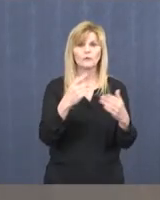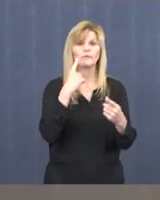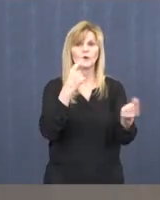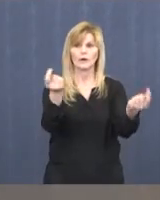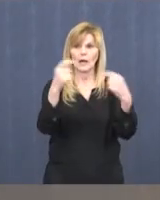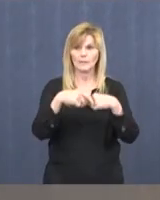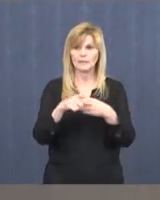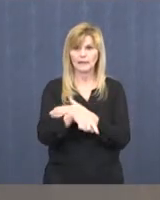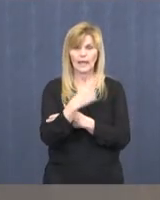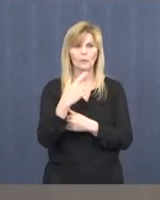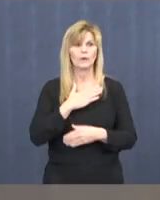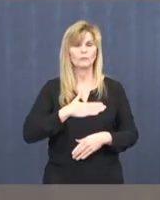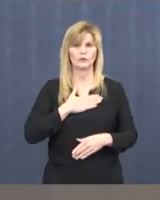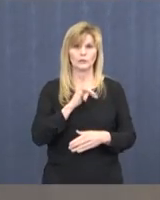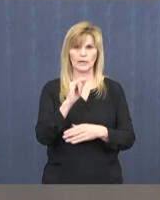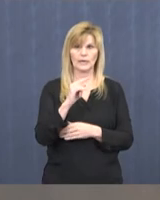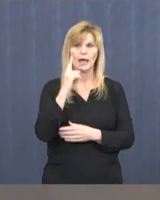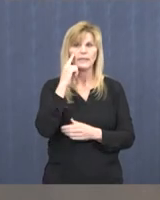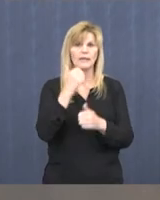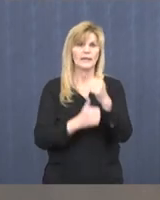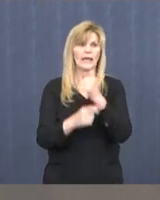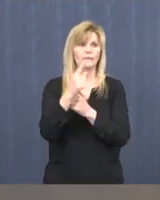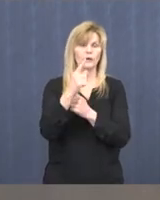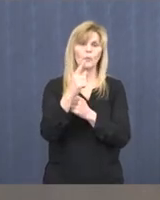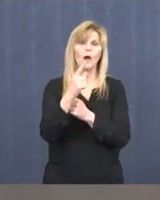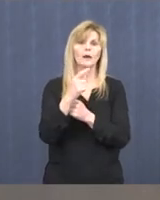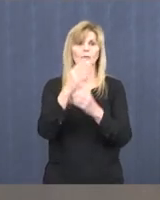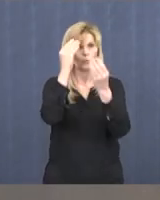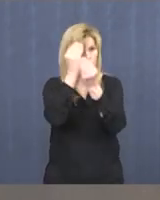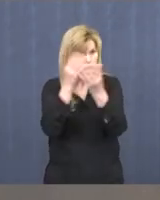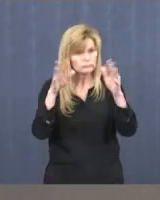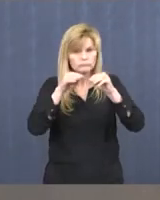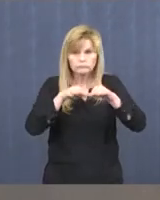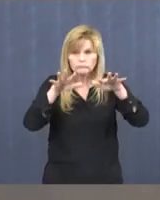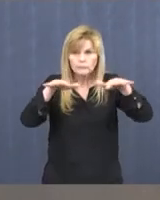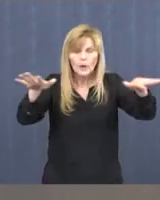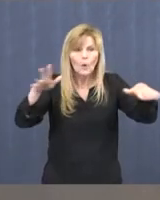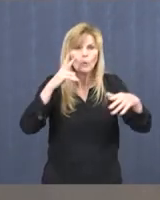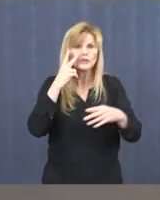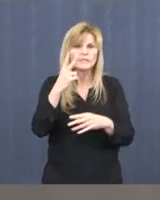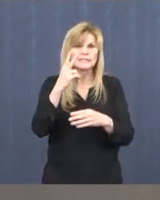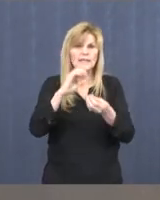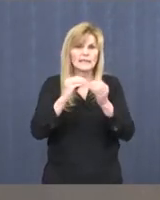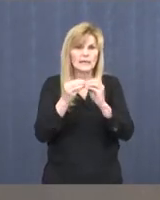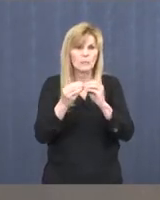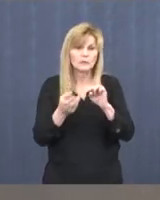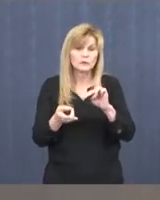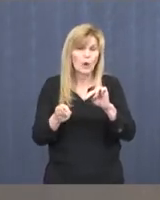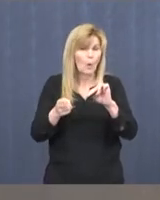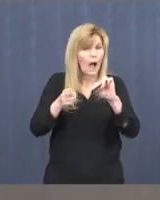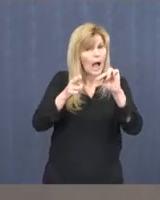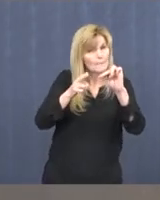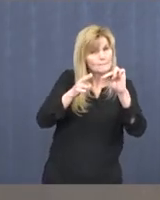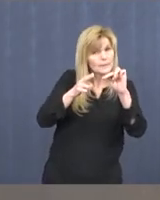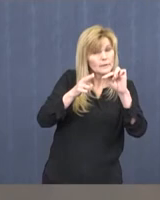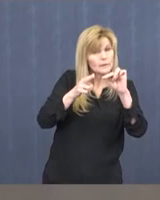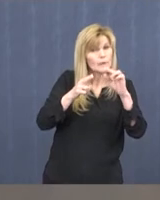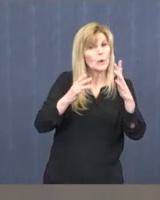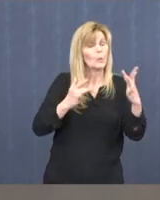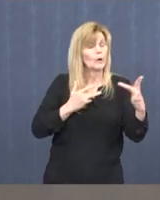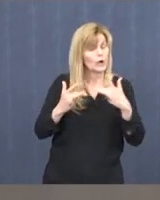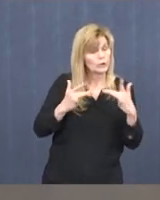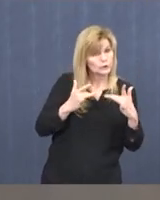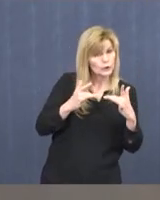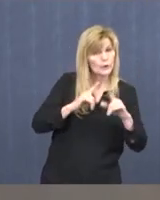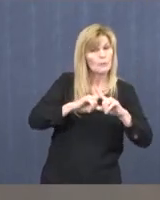very much appreciate it. I think all of us are putting the message out there you're going to start to see the numbers climb a bit, and we're a concerned about that, yes,